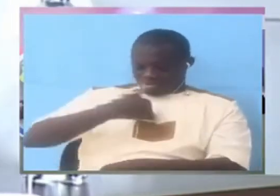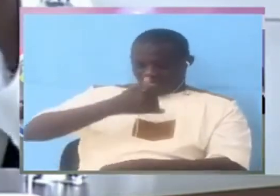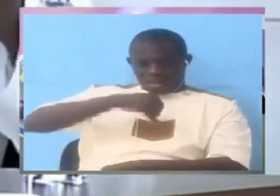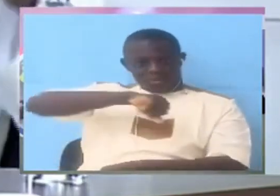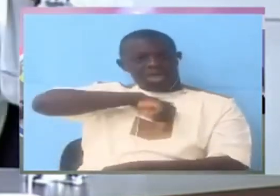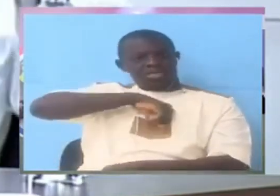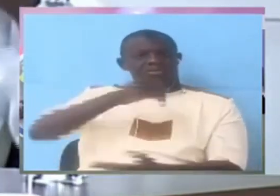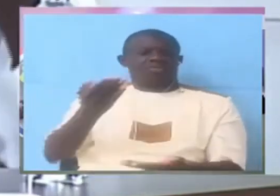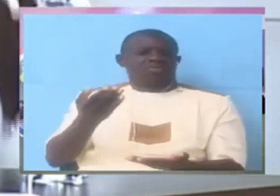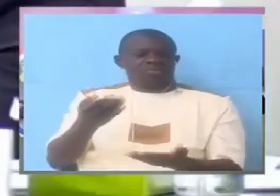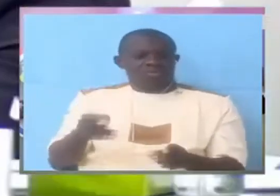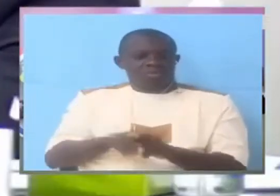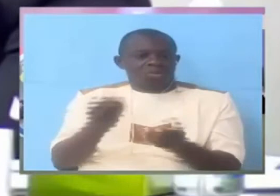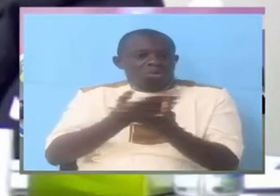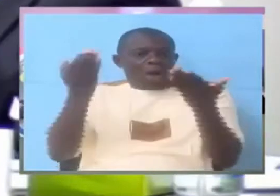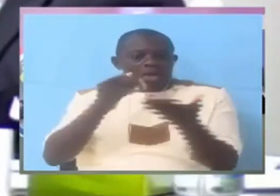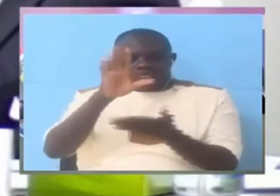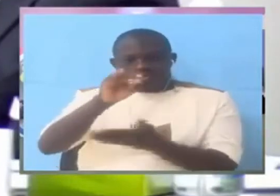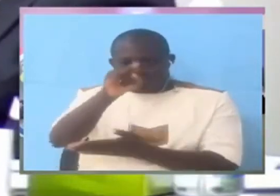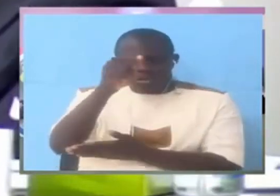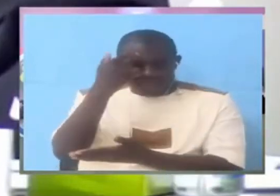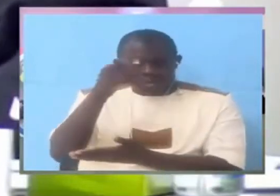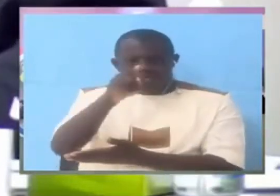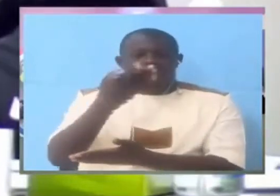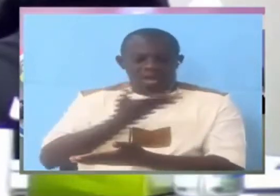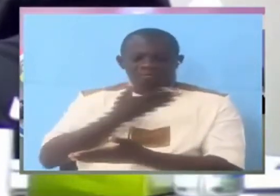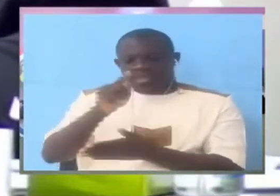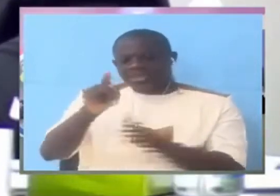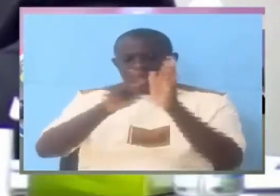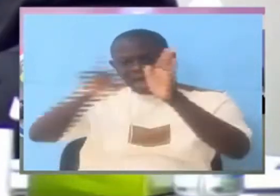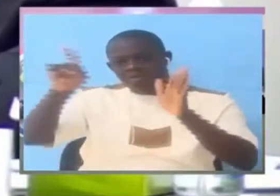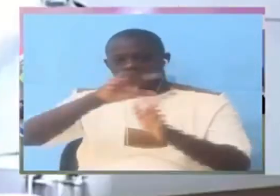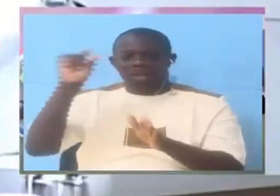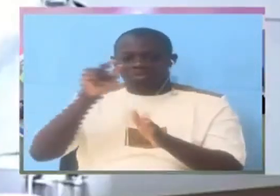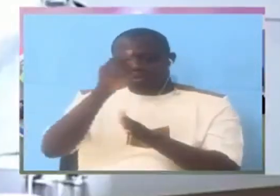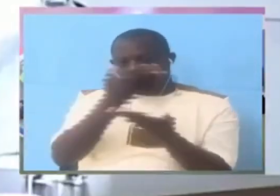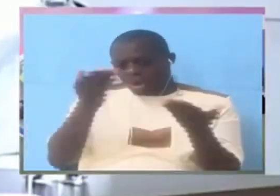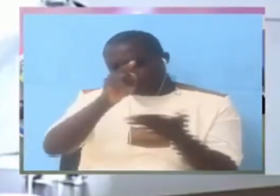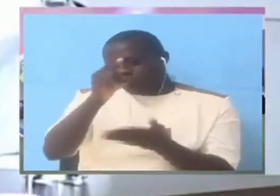Why do you think you had such a name? Excuse me. Why do you think you had such a name?